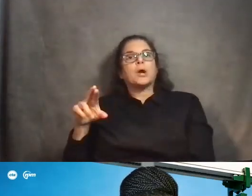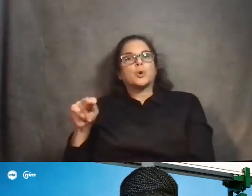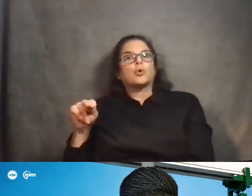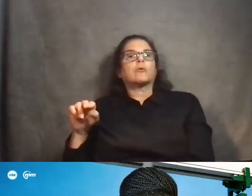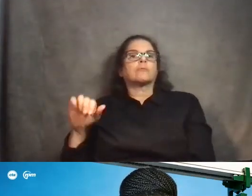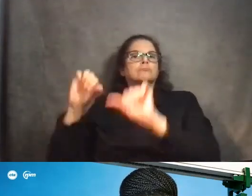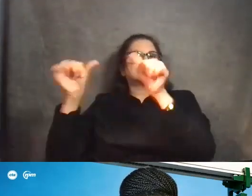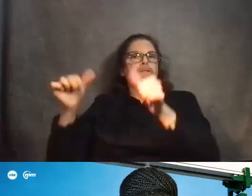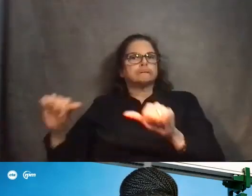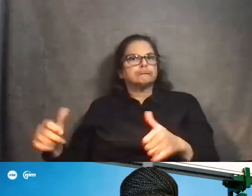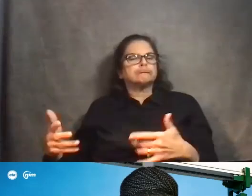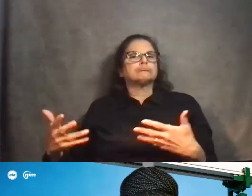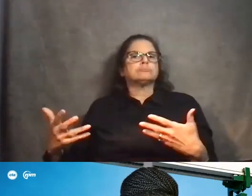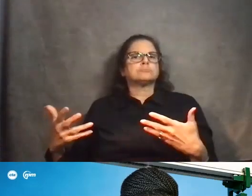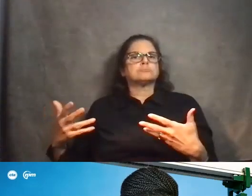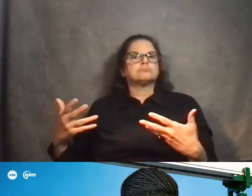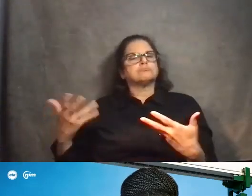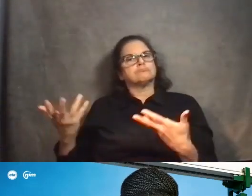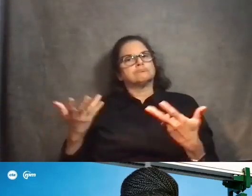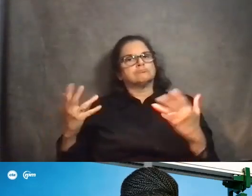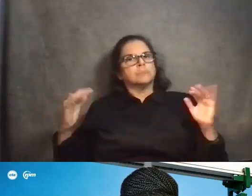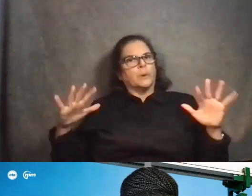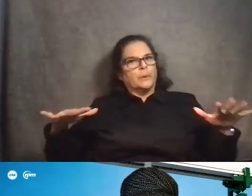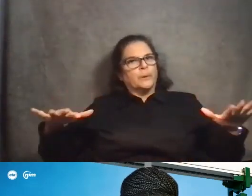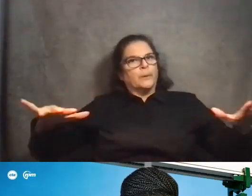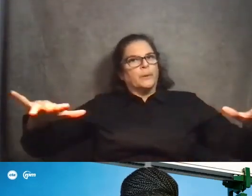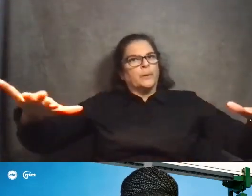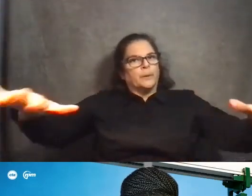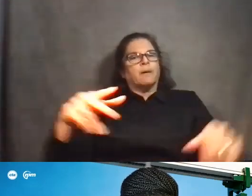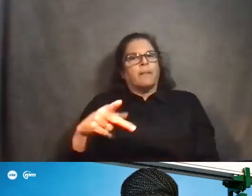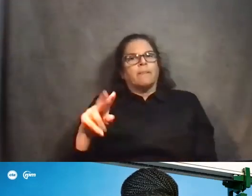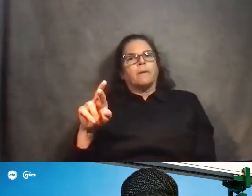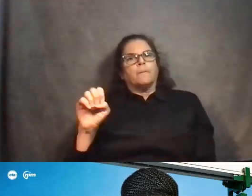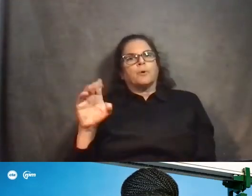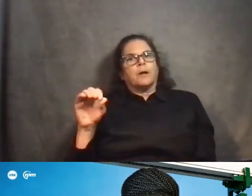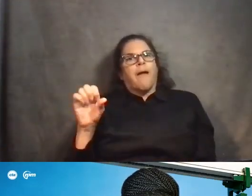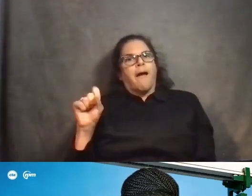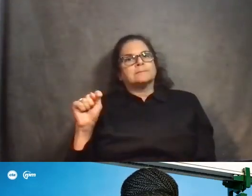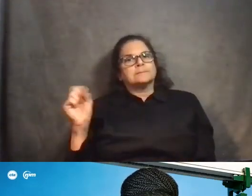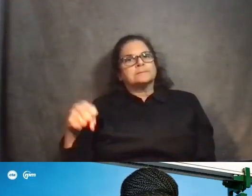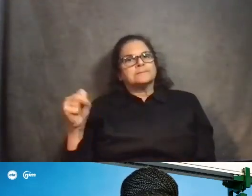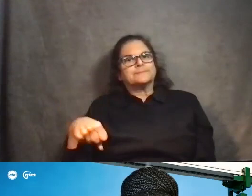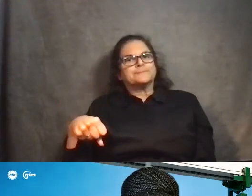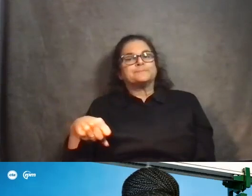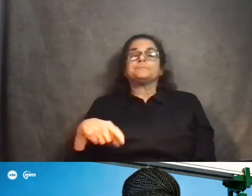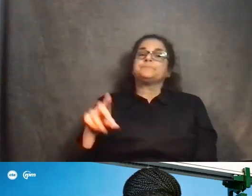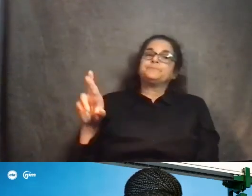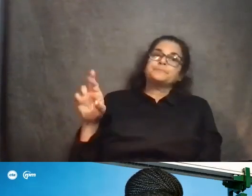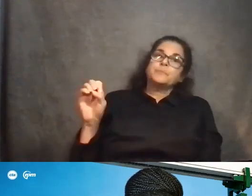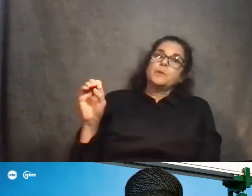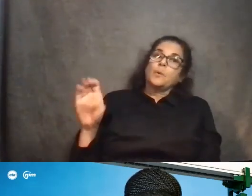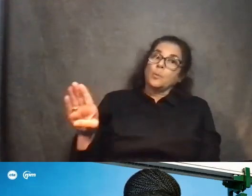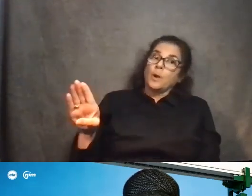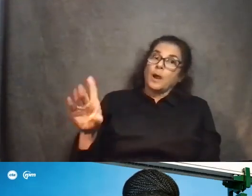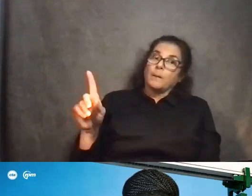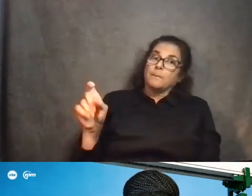form liner included on all that precast. Okay. The next question is for Rob. Will the